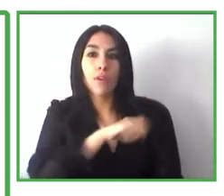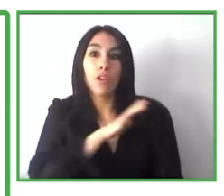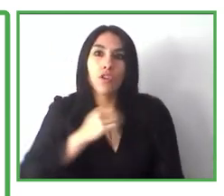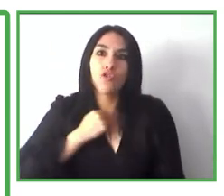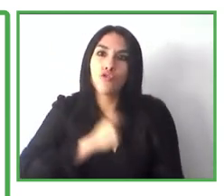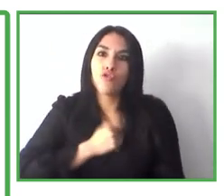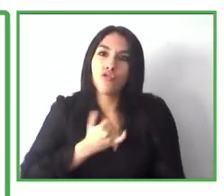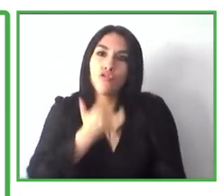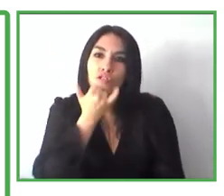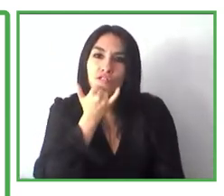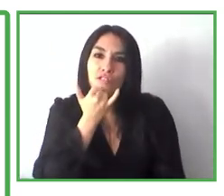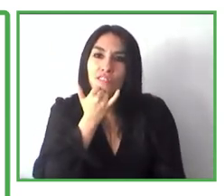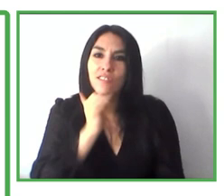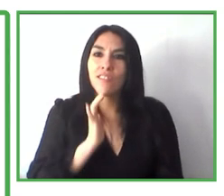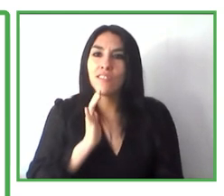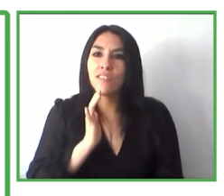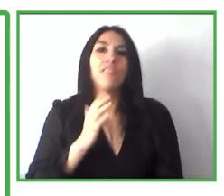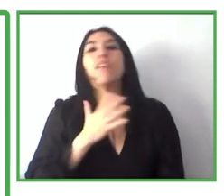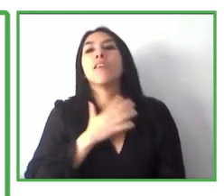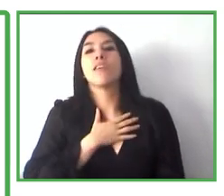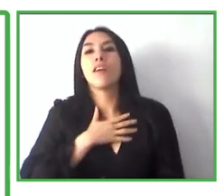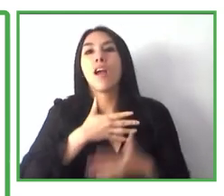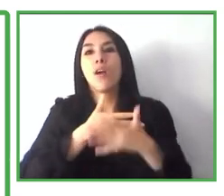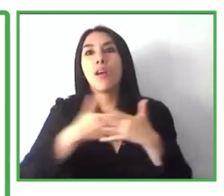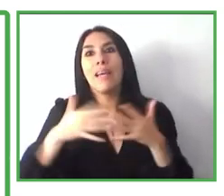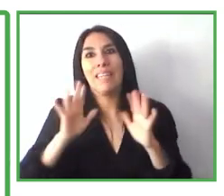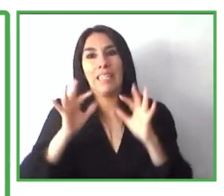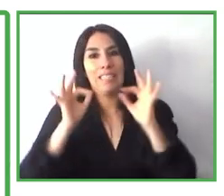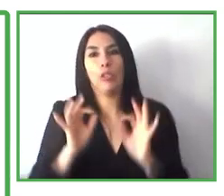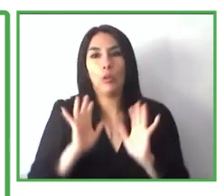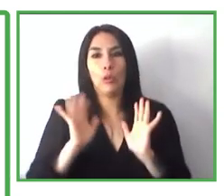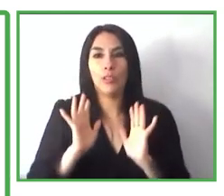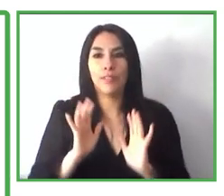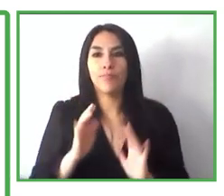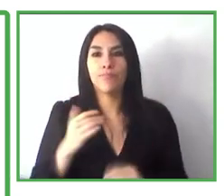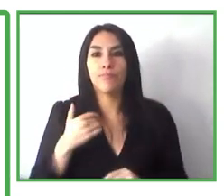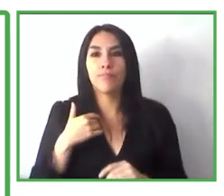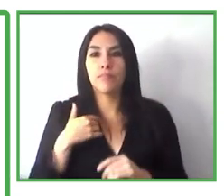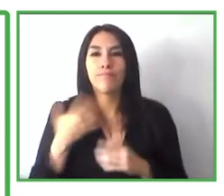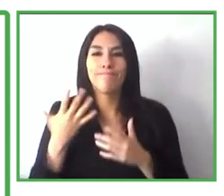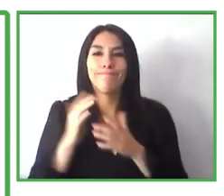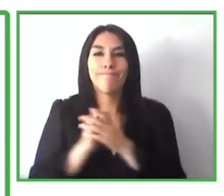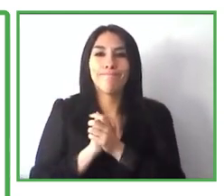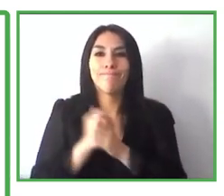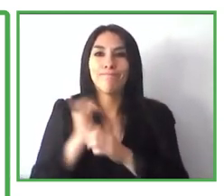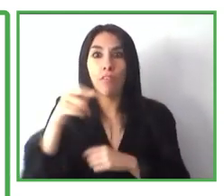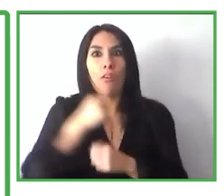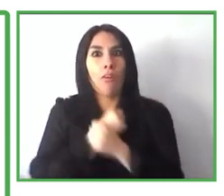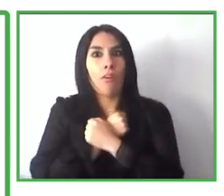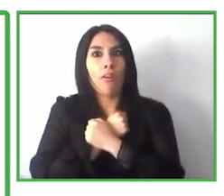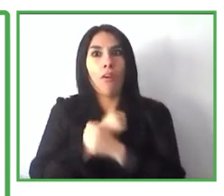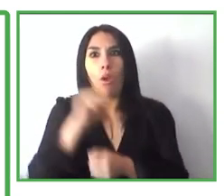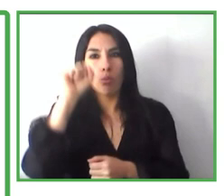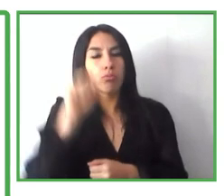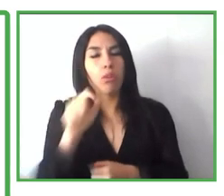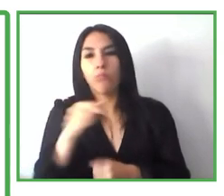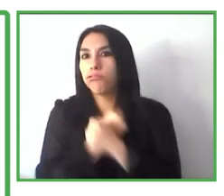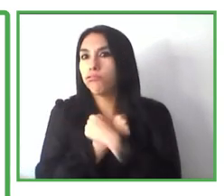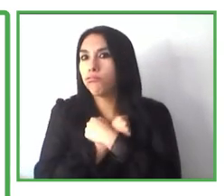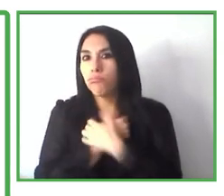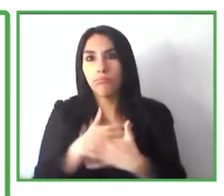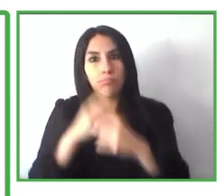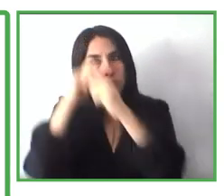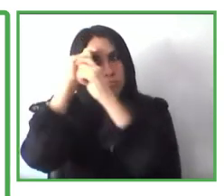this is not my mother tongue. I've always loved Latin America, and that's why it's an honor for me to be able to give this